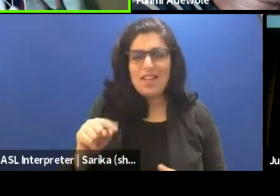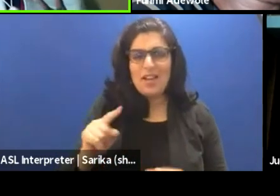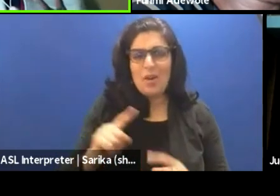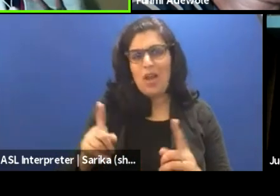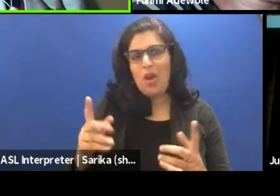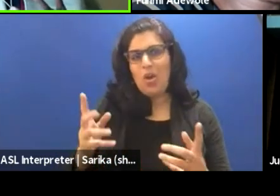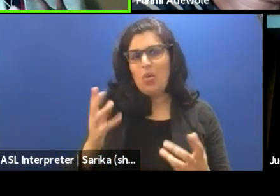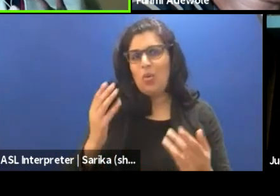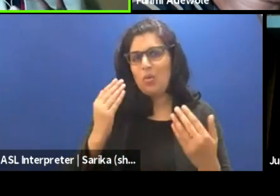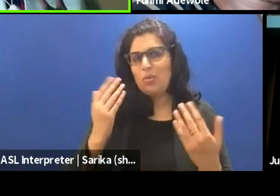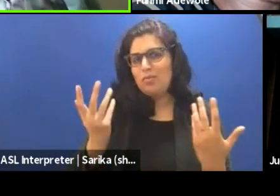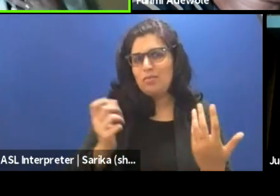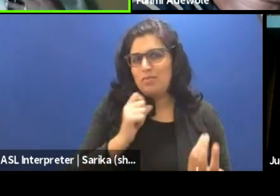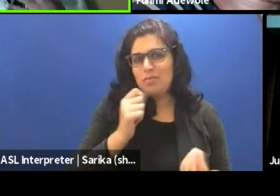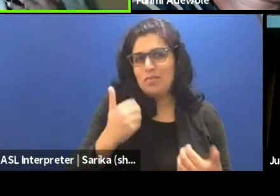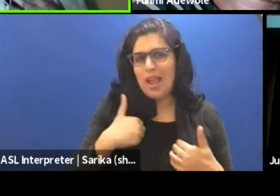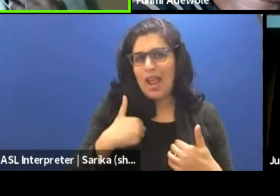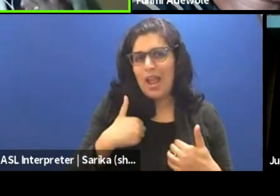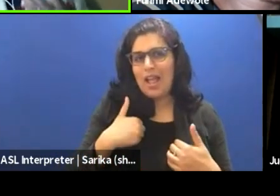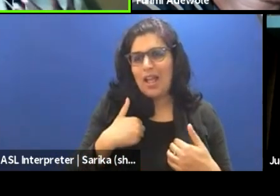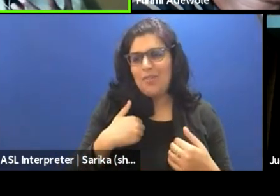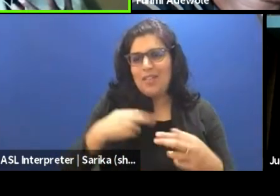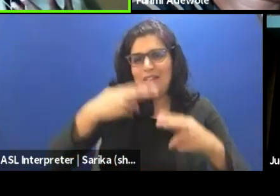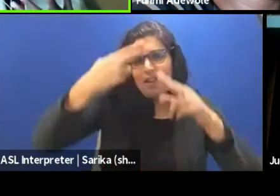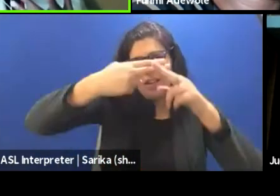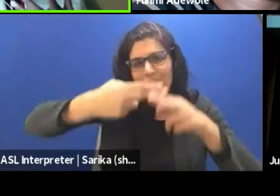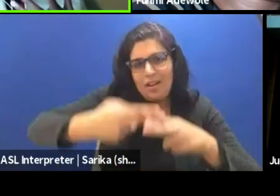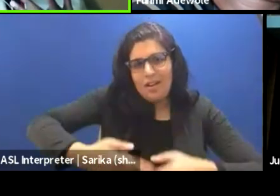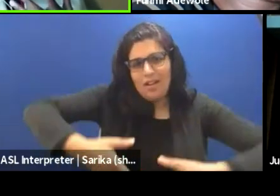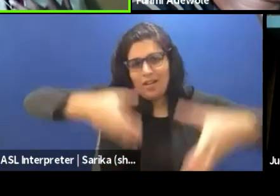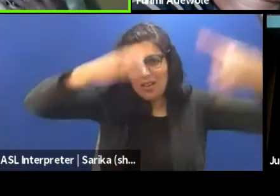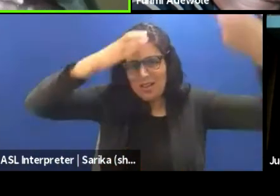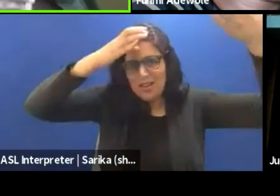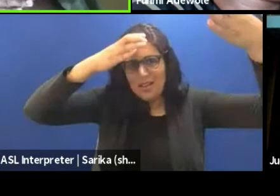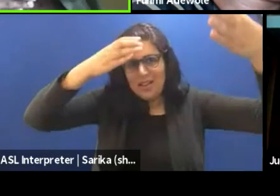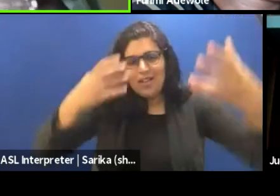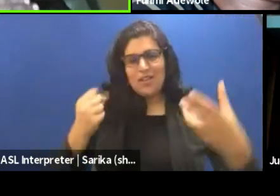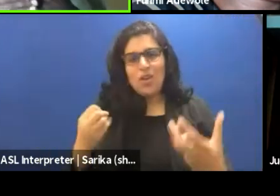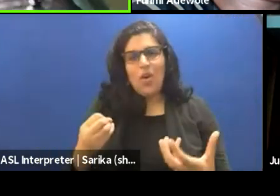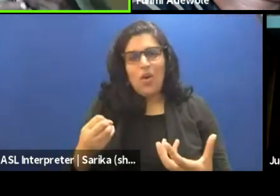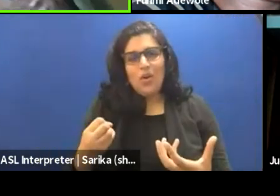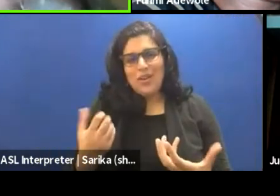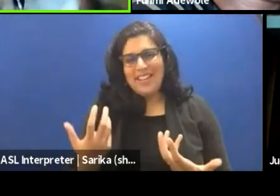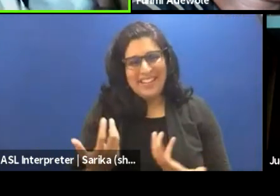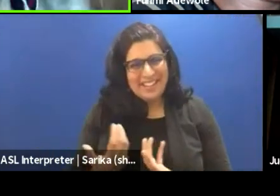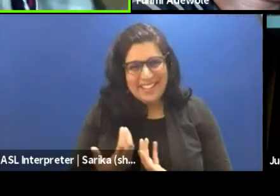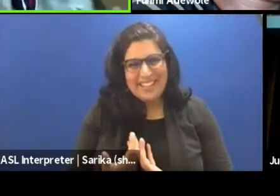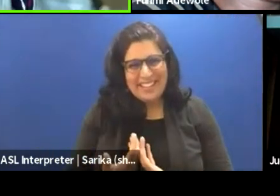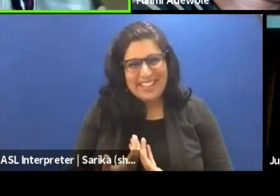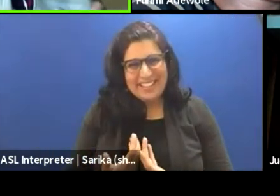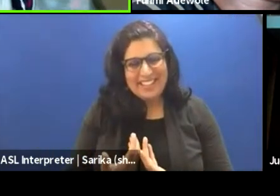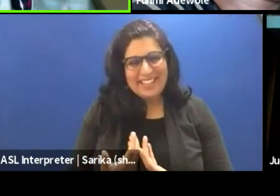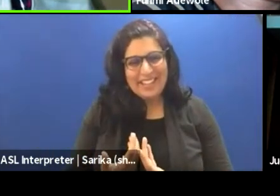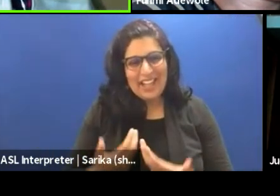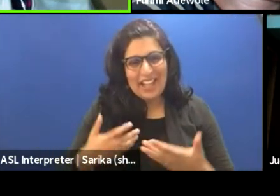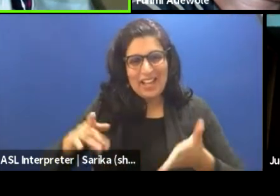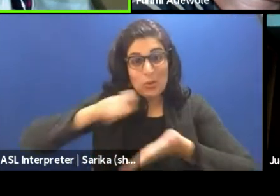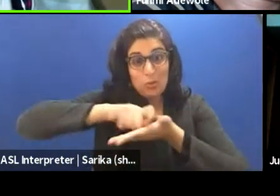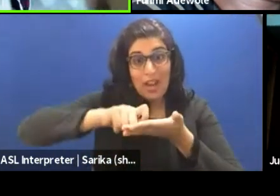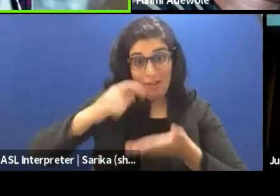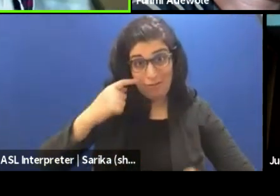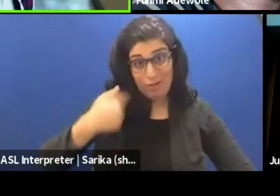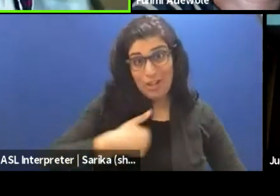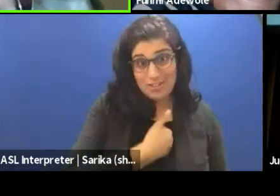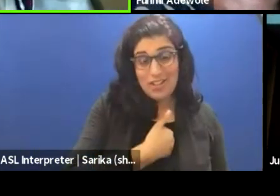we don't have the wording for it, the knowledge for it. So let us write it for ourselves. Let us